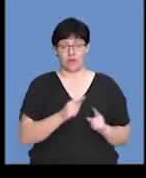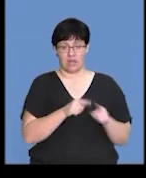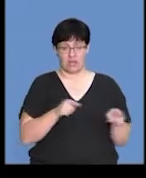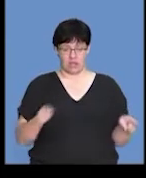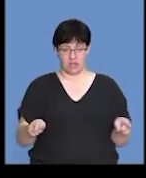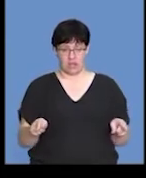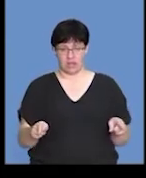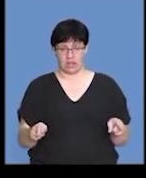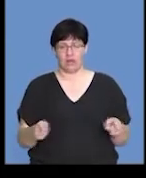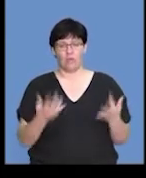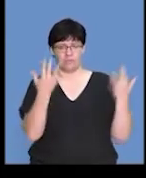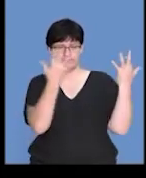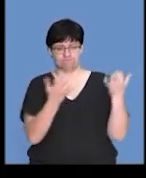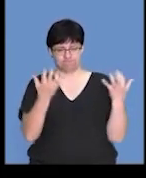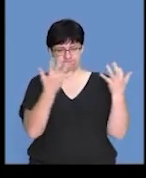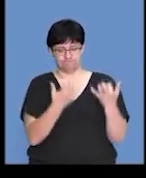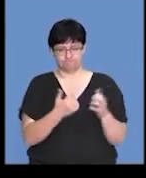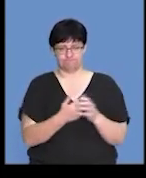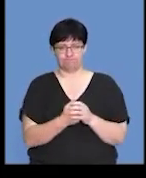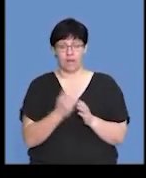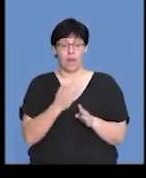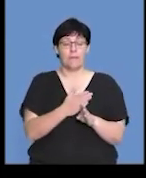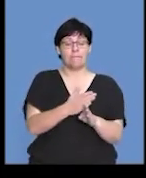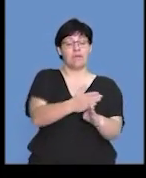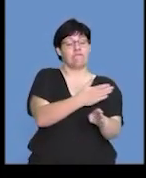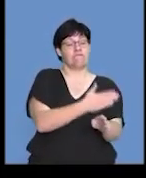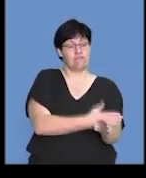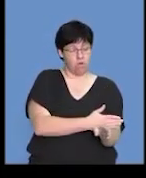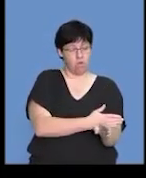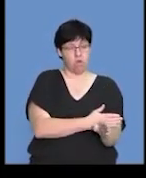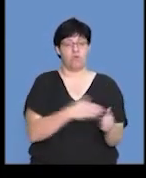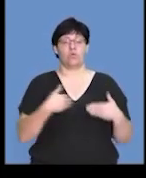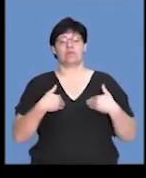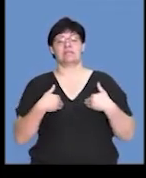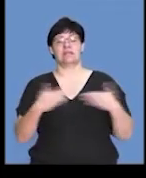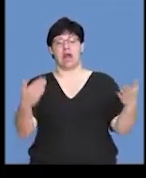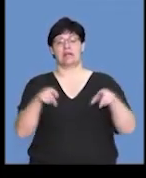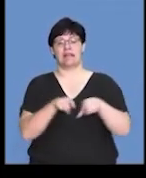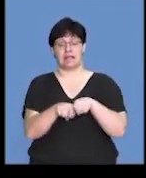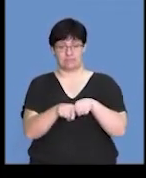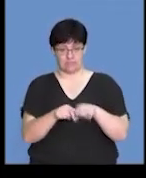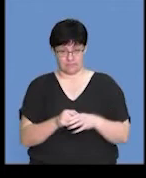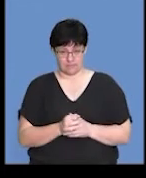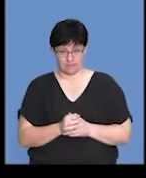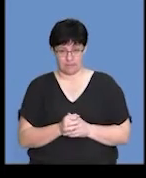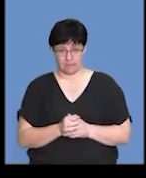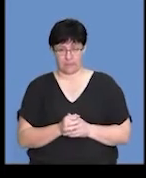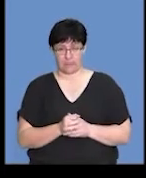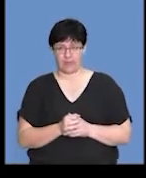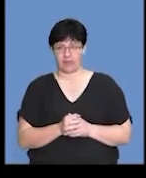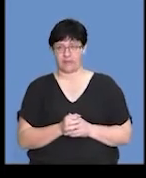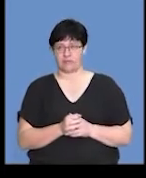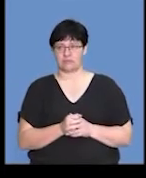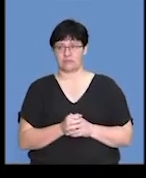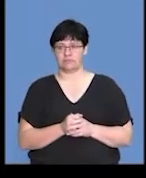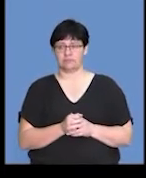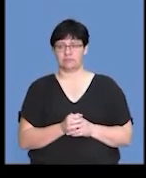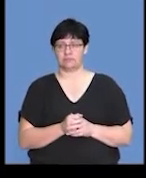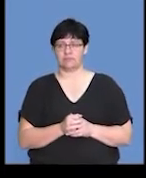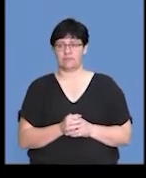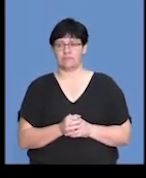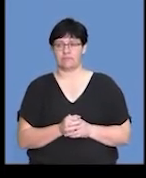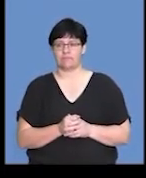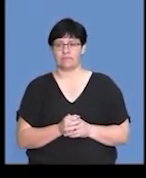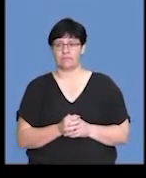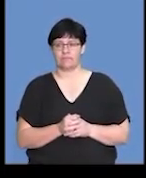each of the groups was calculated before the start of the experiment. So, they calculated the average body mass of the two groups.